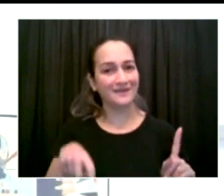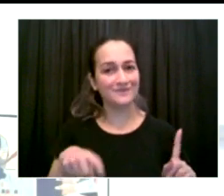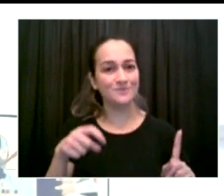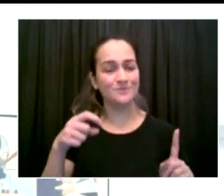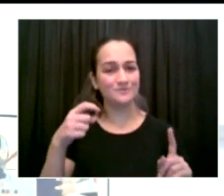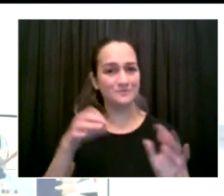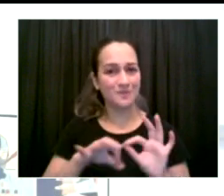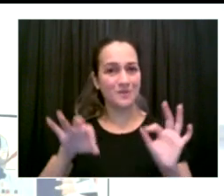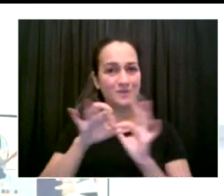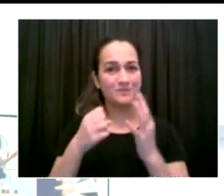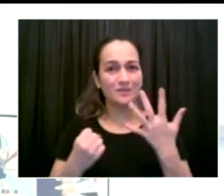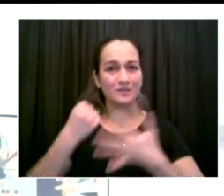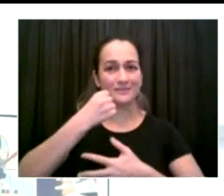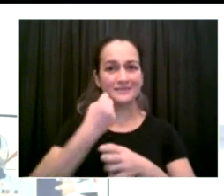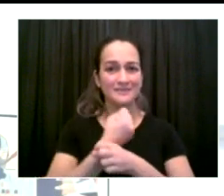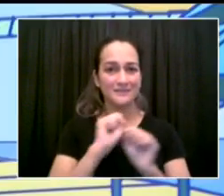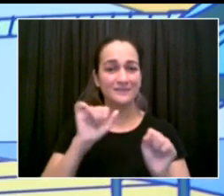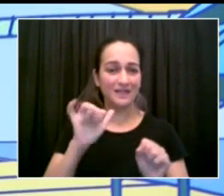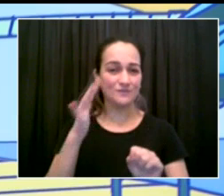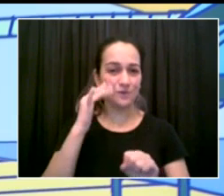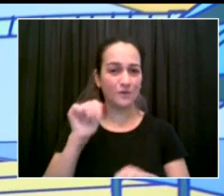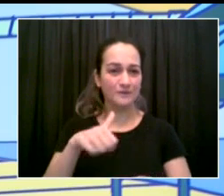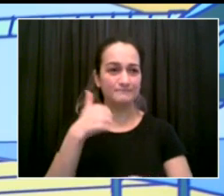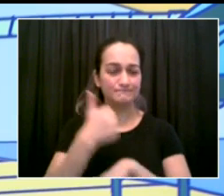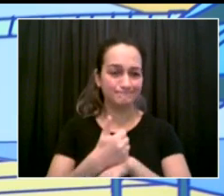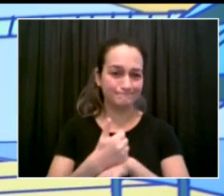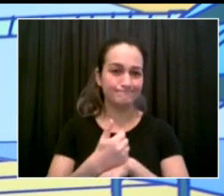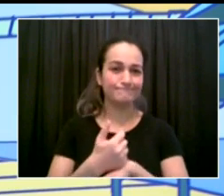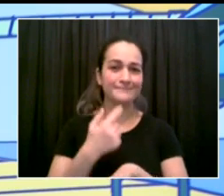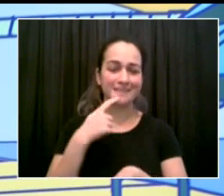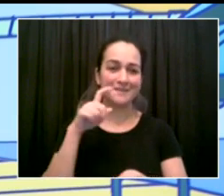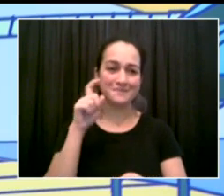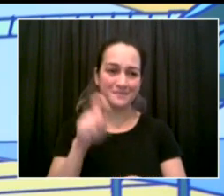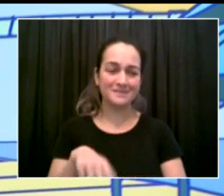that we have. Thank you. Thank you. Dr. Varma, anything to add?